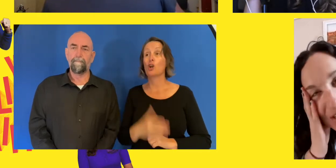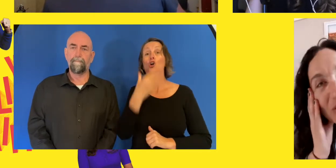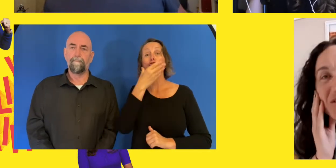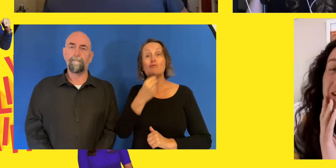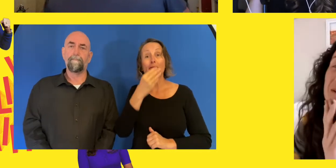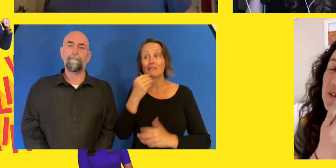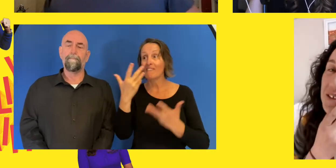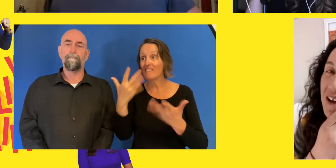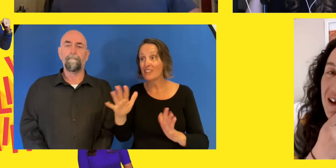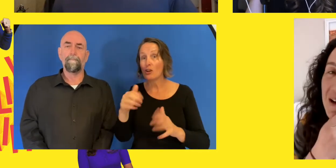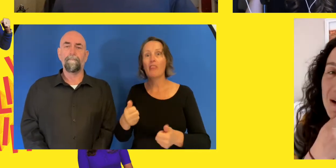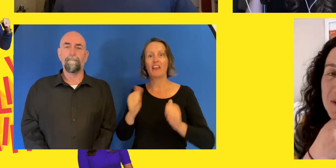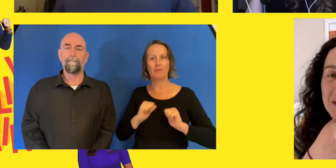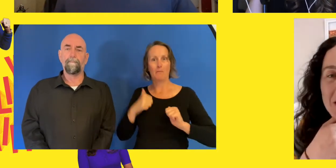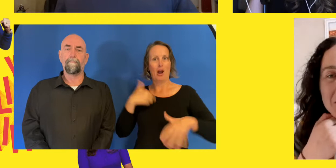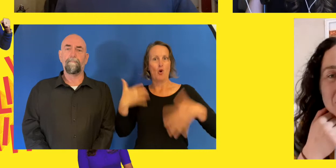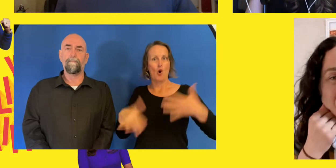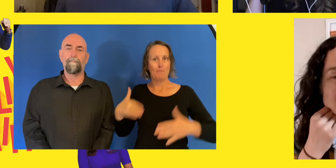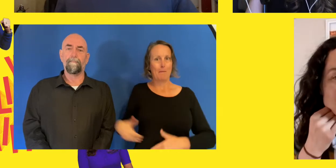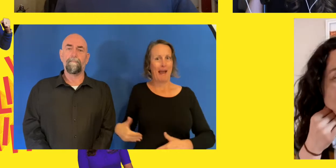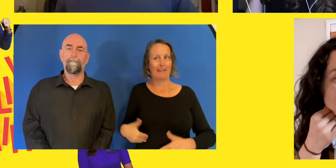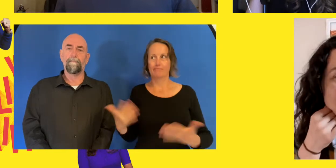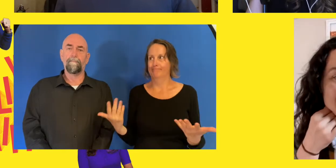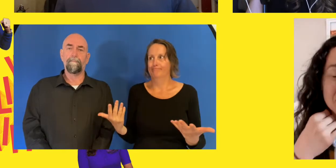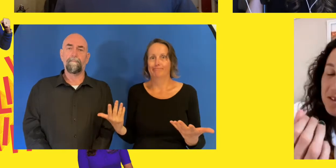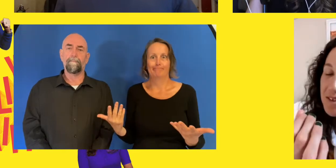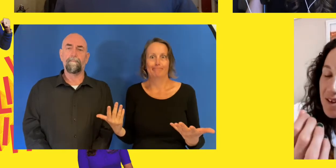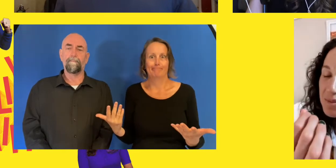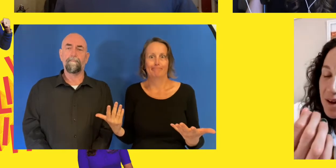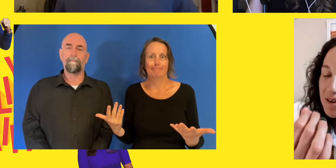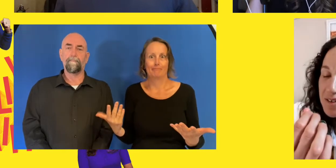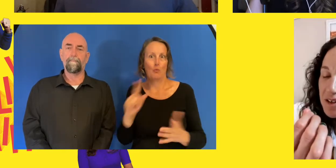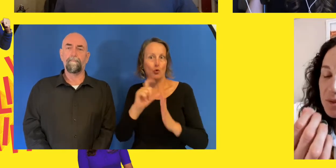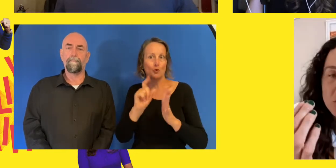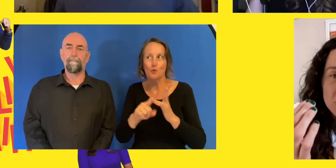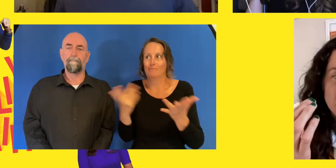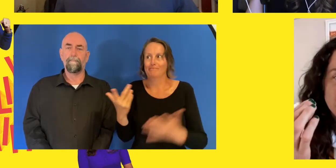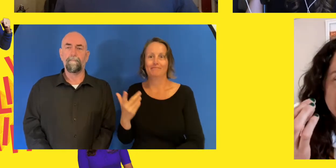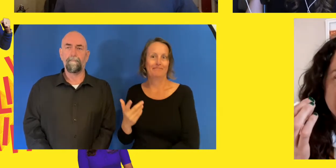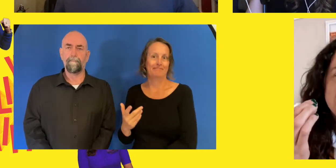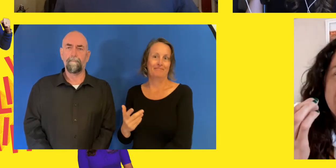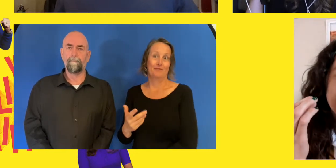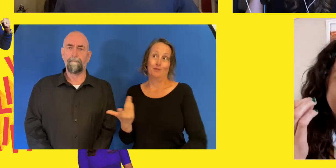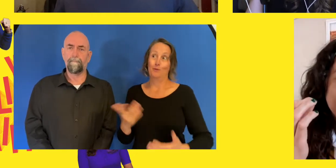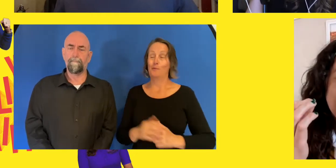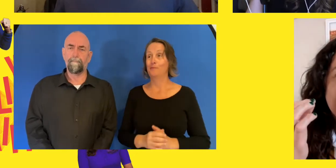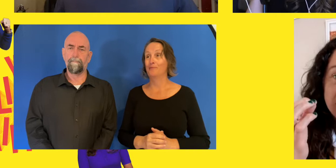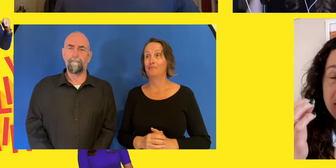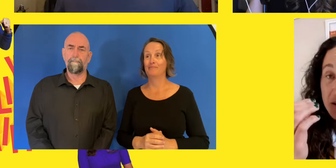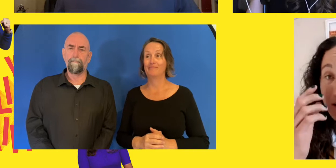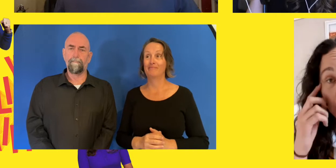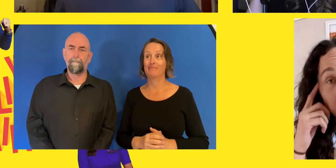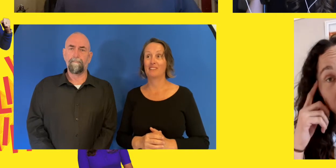Speed World Champs. Again, not the best. But, you know, we took some positives from that. We had some good training